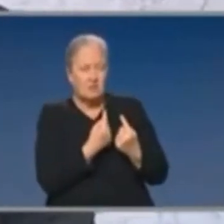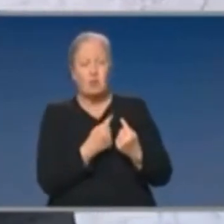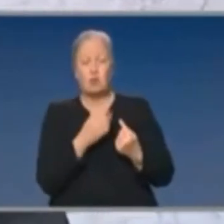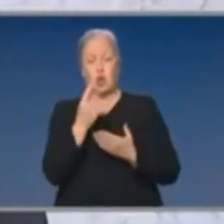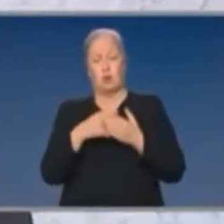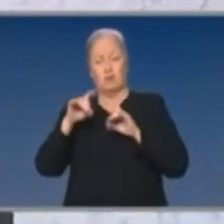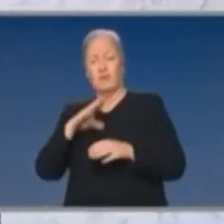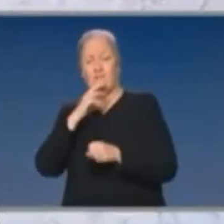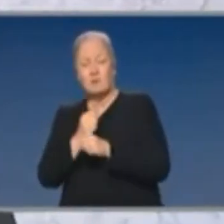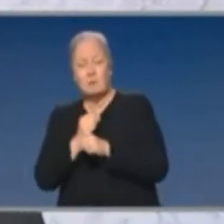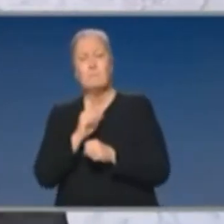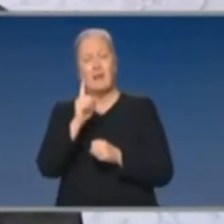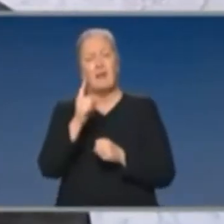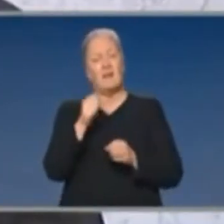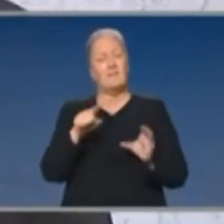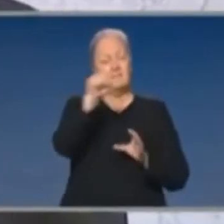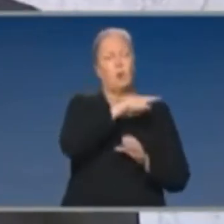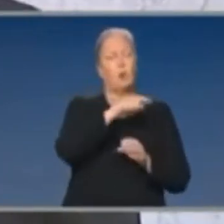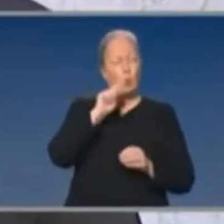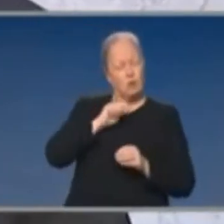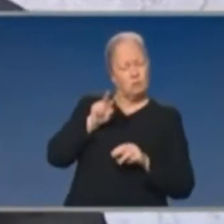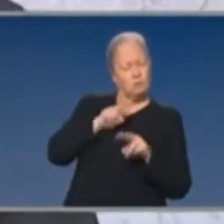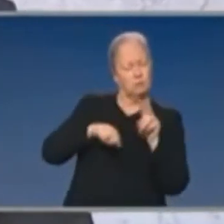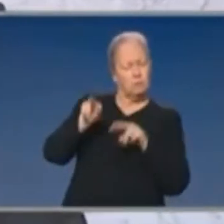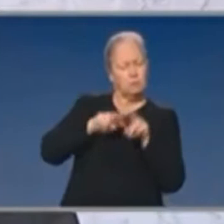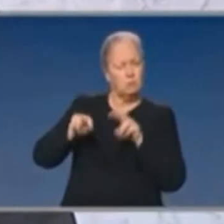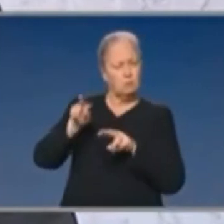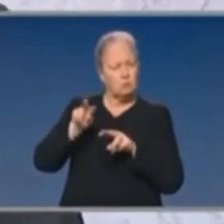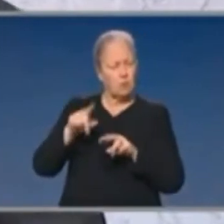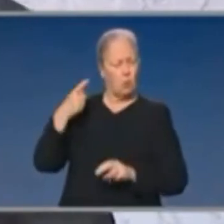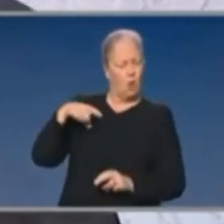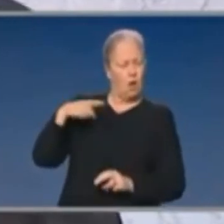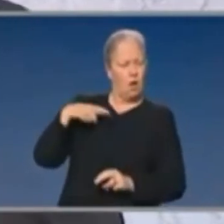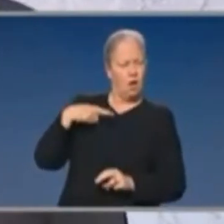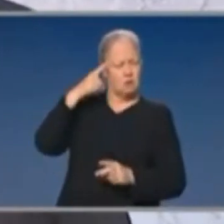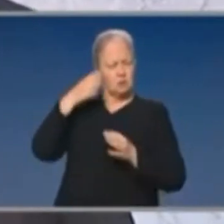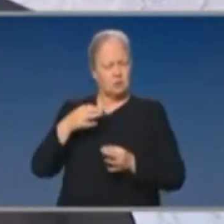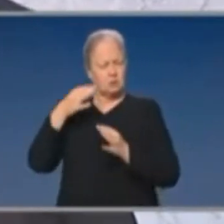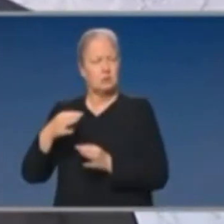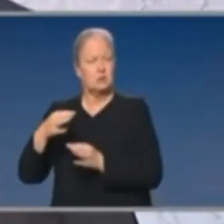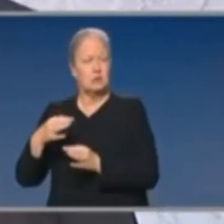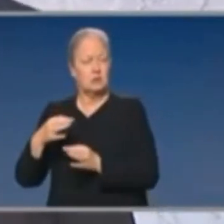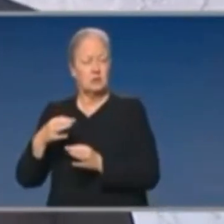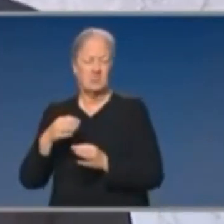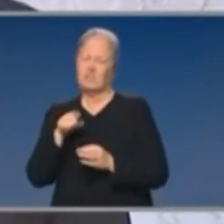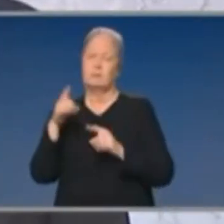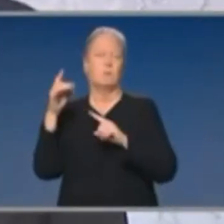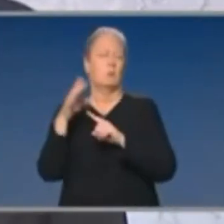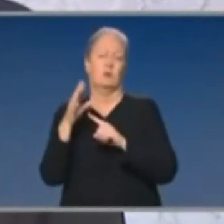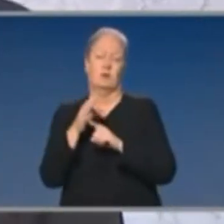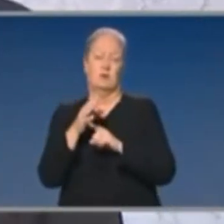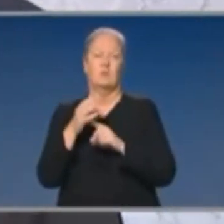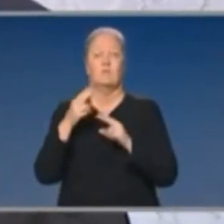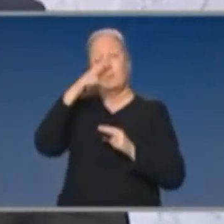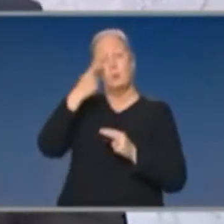Government but many others in the scientific community will look at that. And the decisions that have been drawn from that modelling have very profound effects for